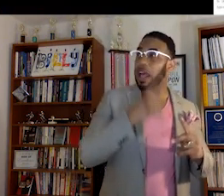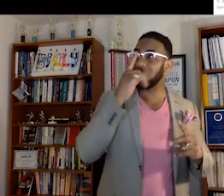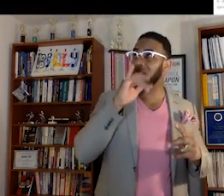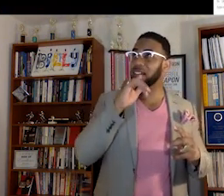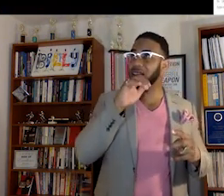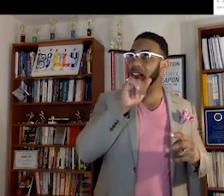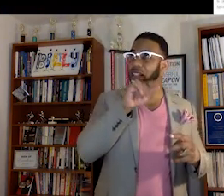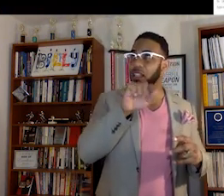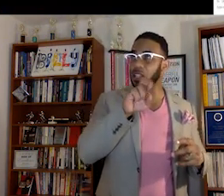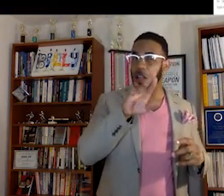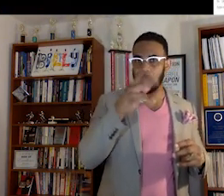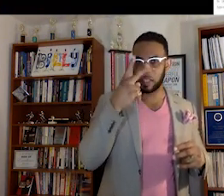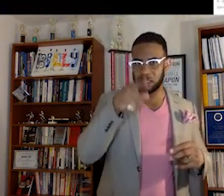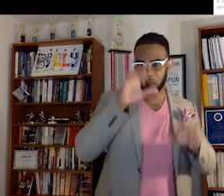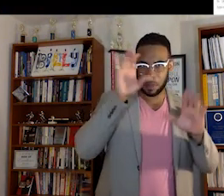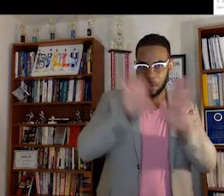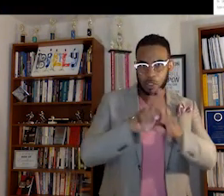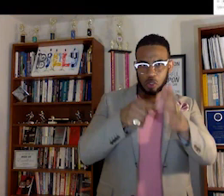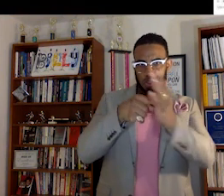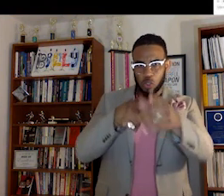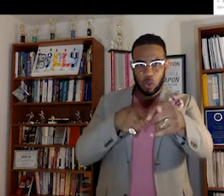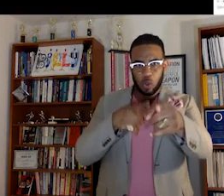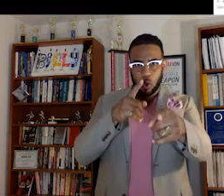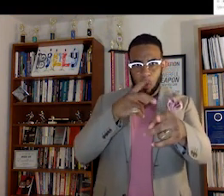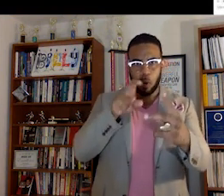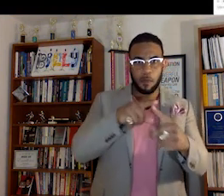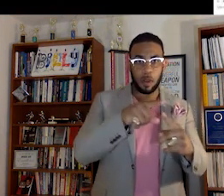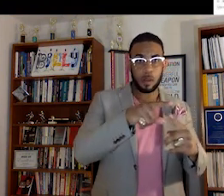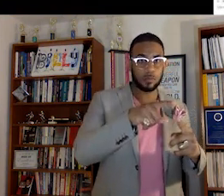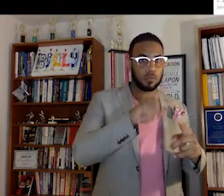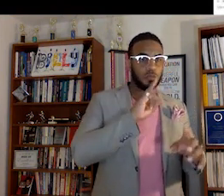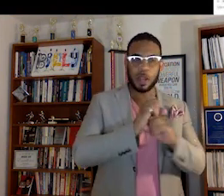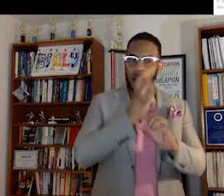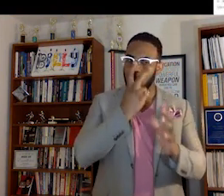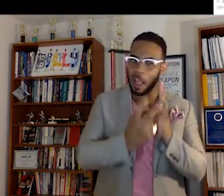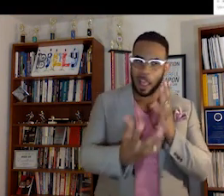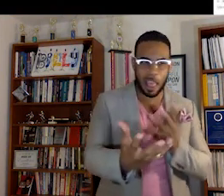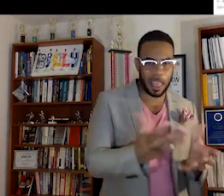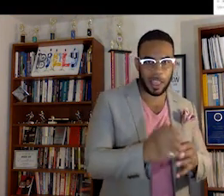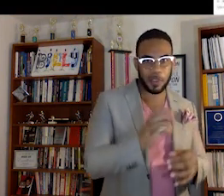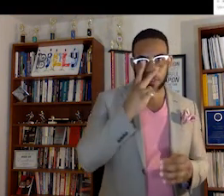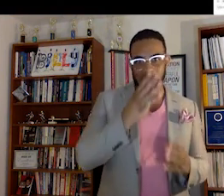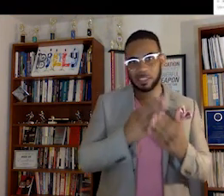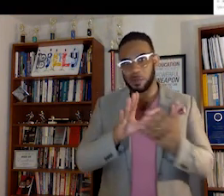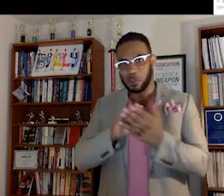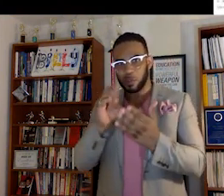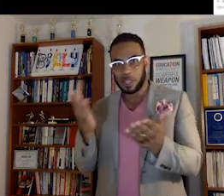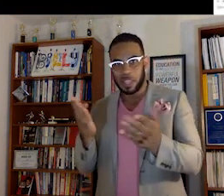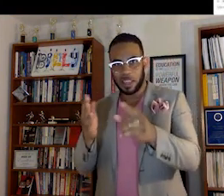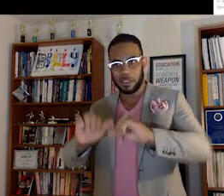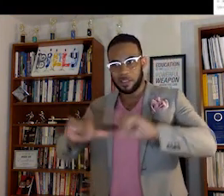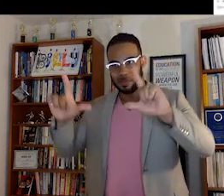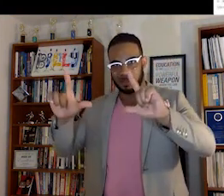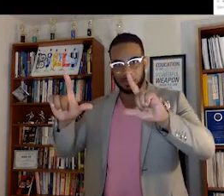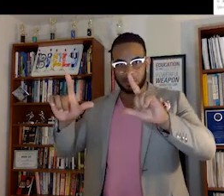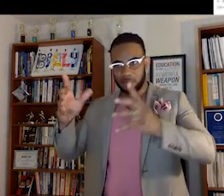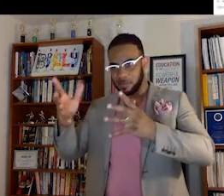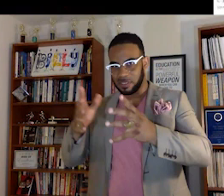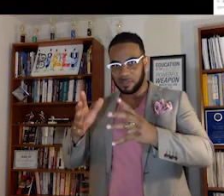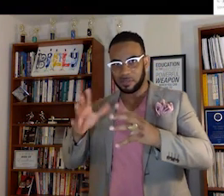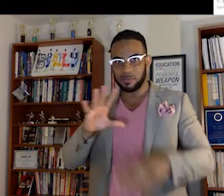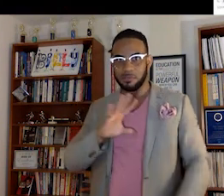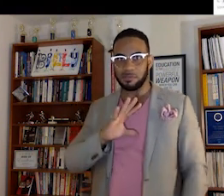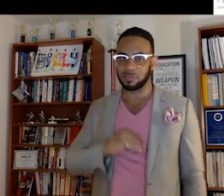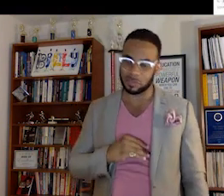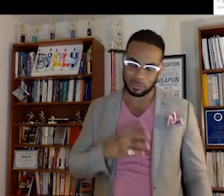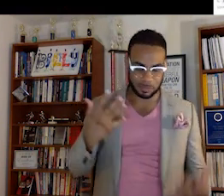Azaria here kind of shows it went from super engaged to you can see some of the students here like just defeated